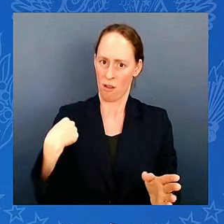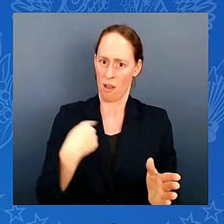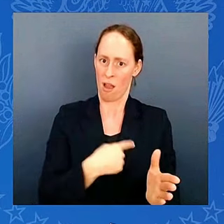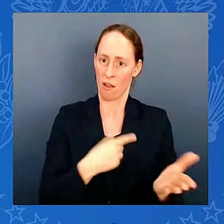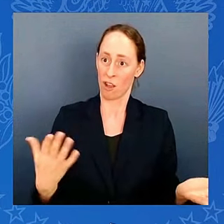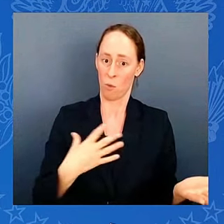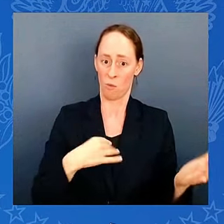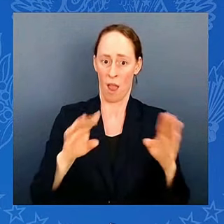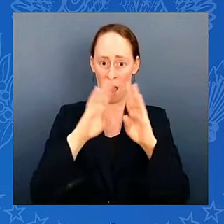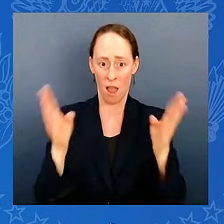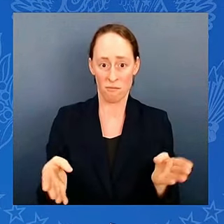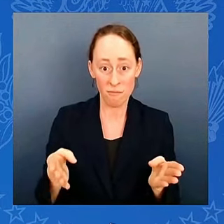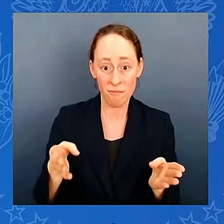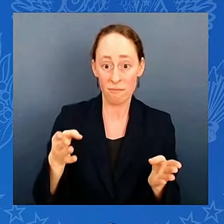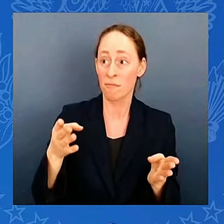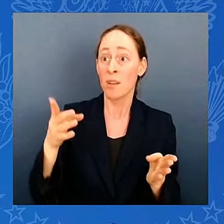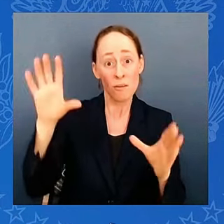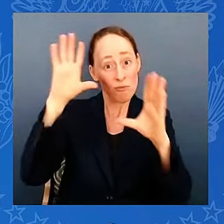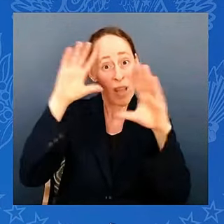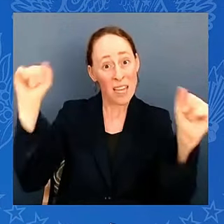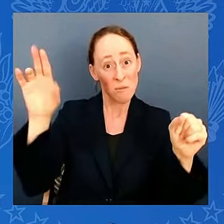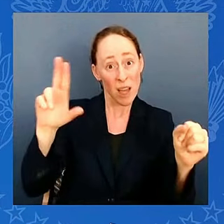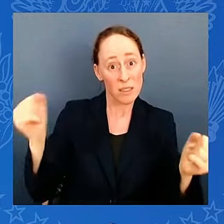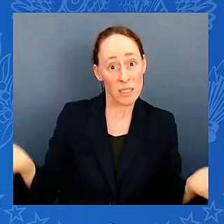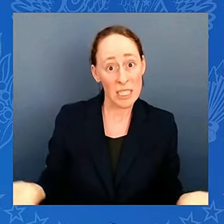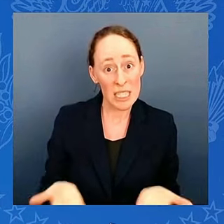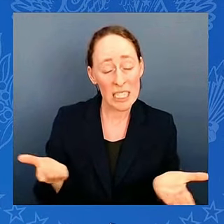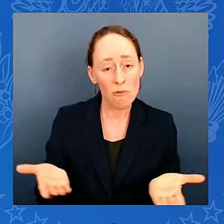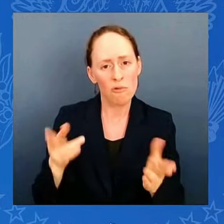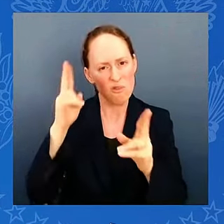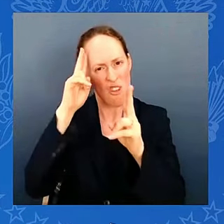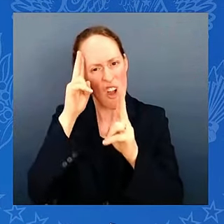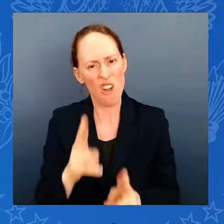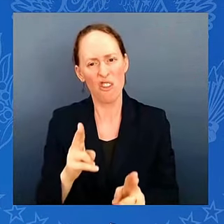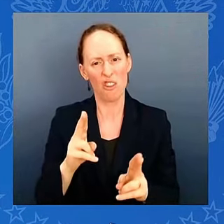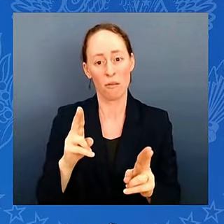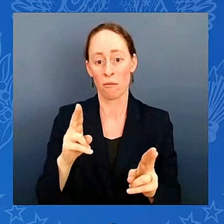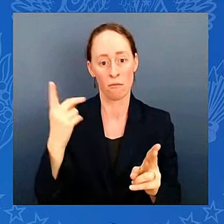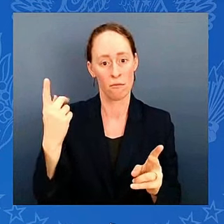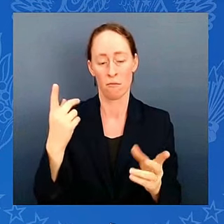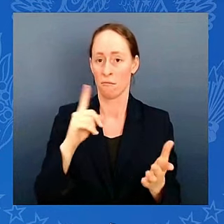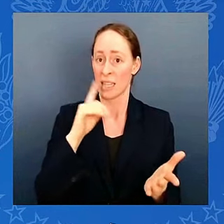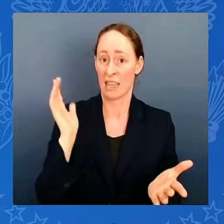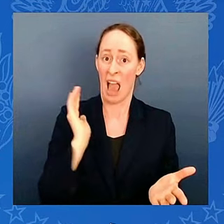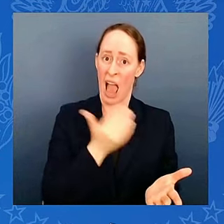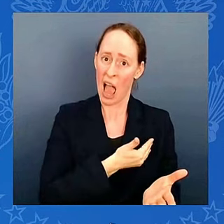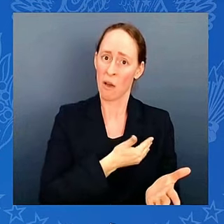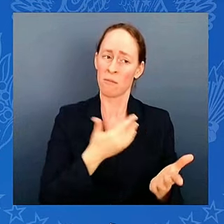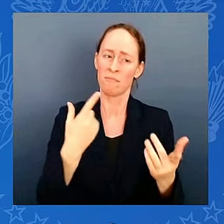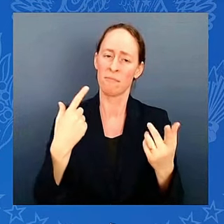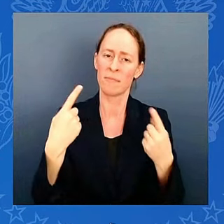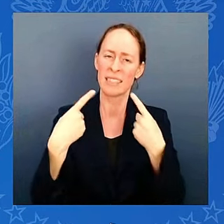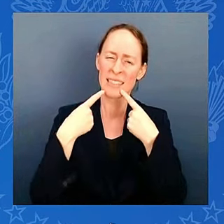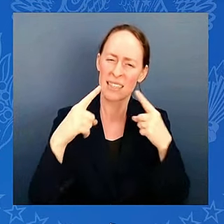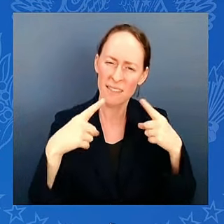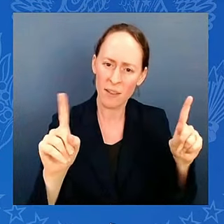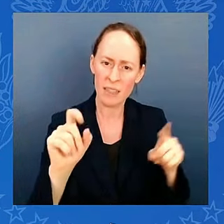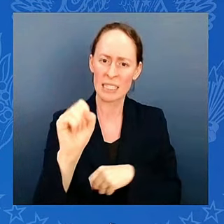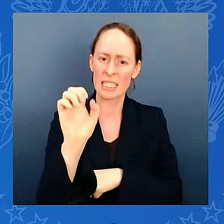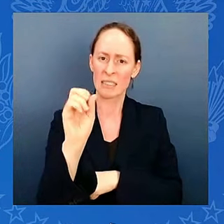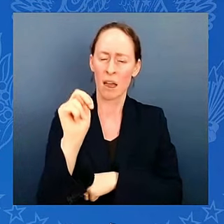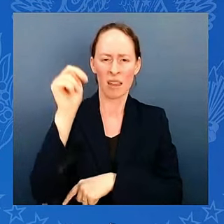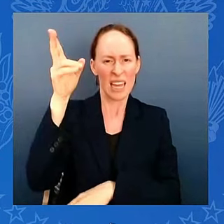most successful and historic season in the history of the Texas Rangers baseball club. The success of our team